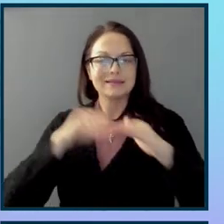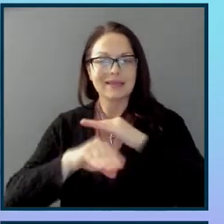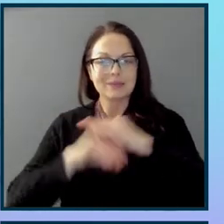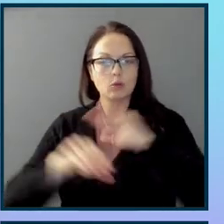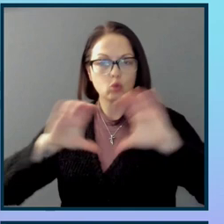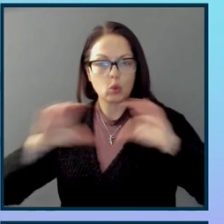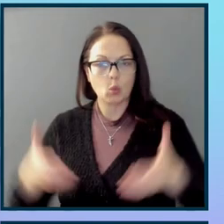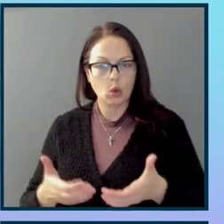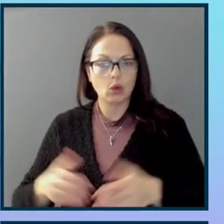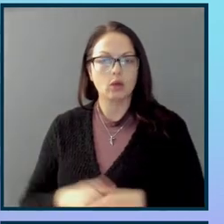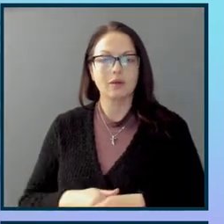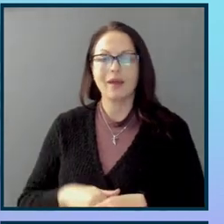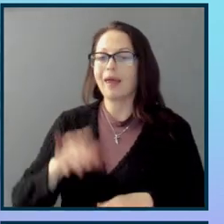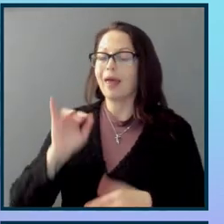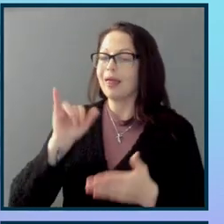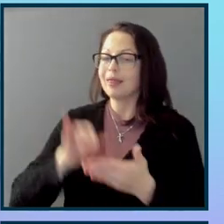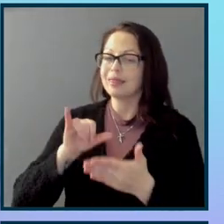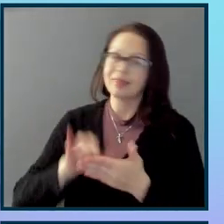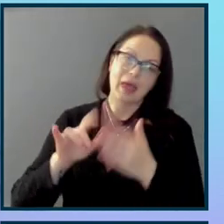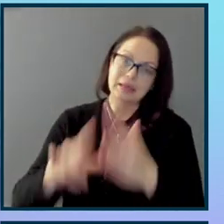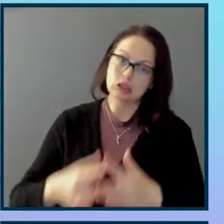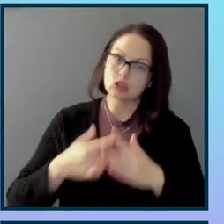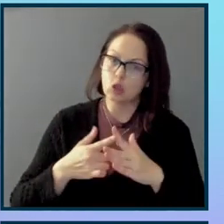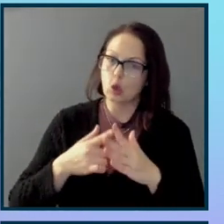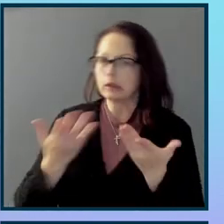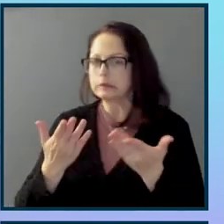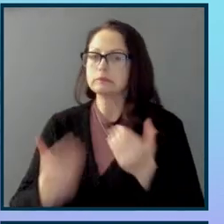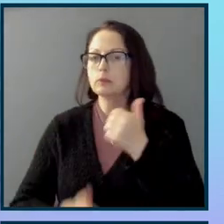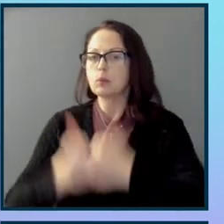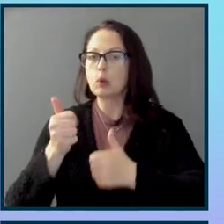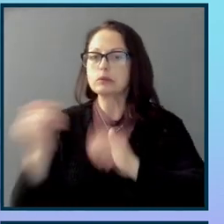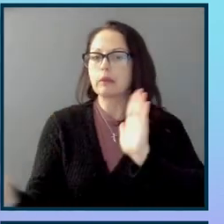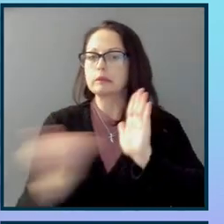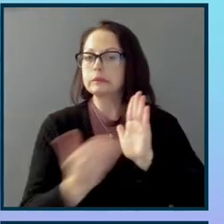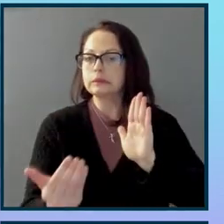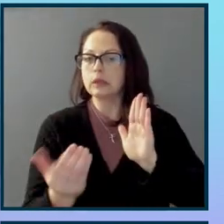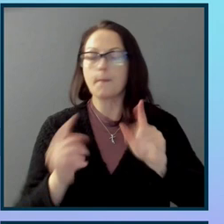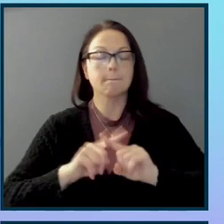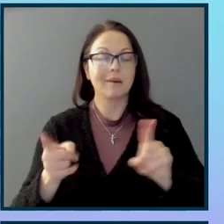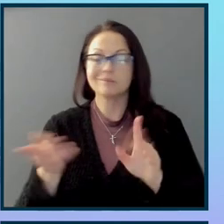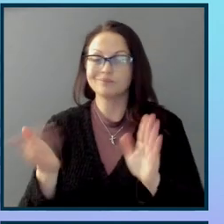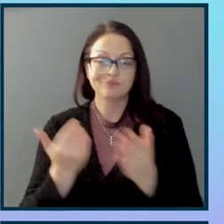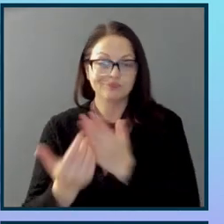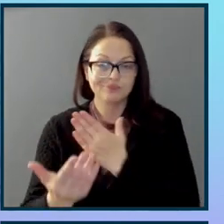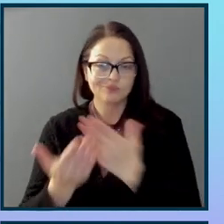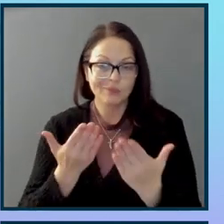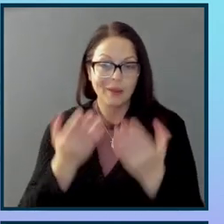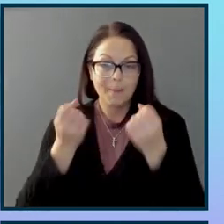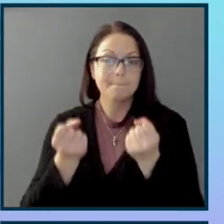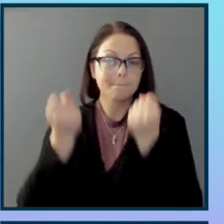really started the whole flurry of lawsuits. But more than that, I think it made people realize that